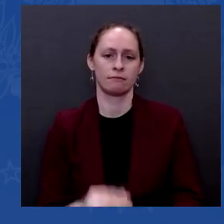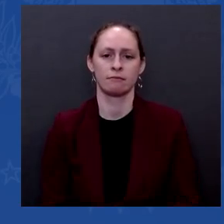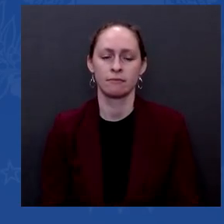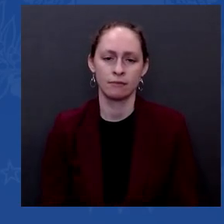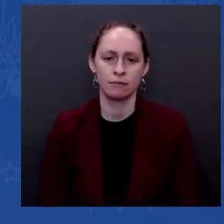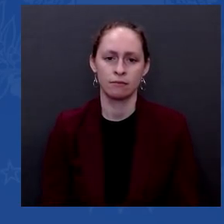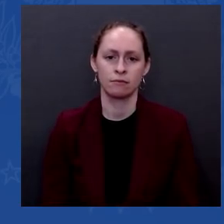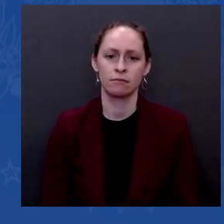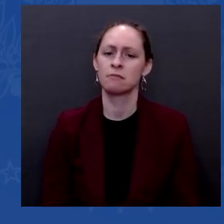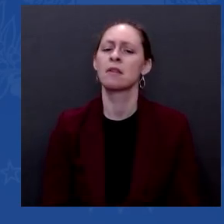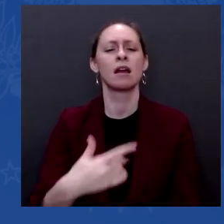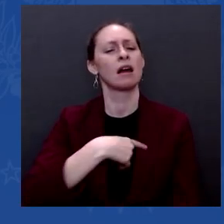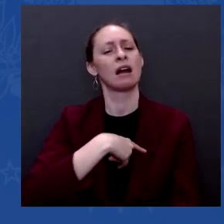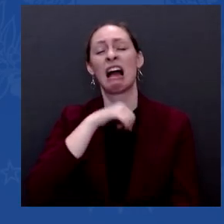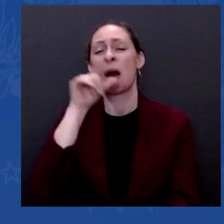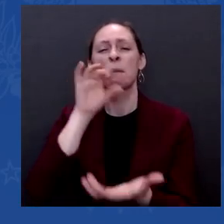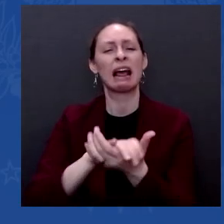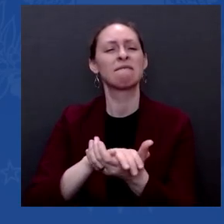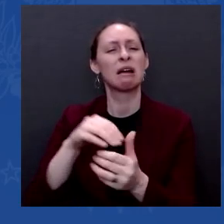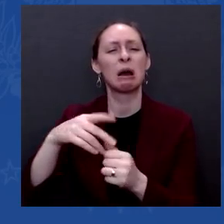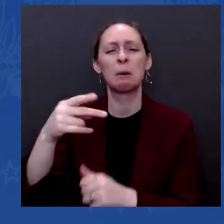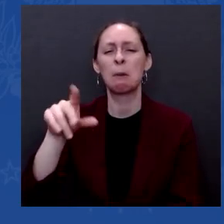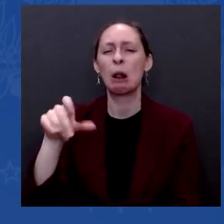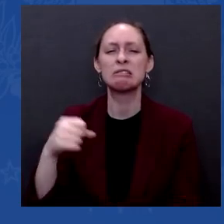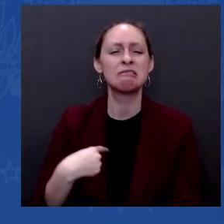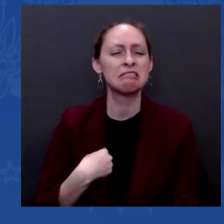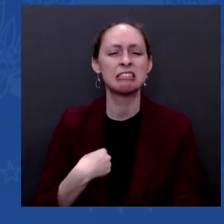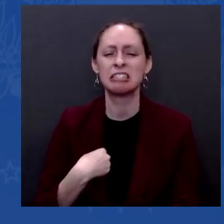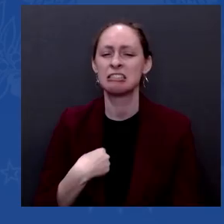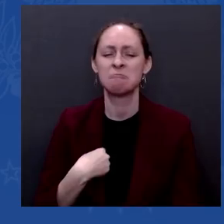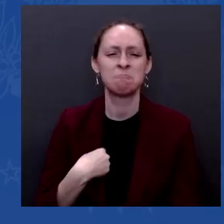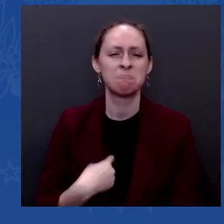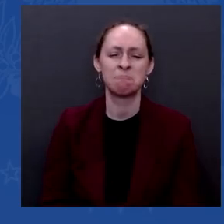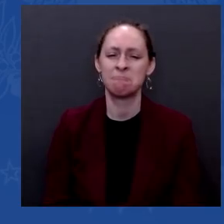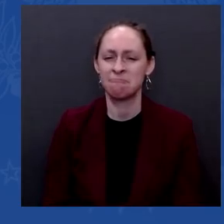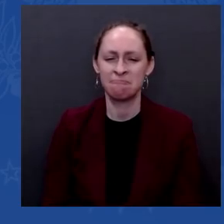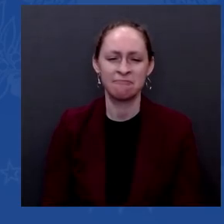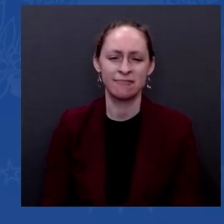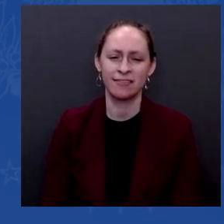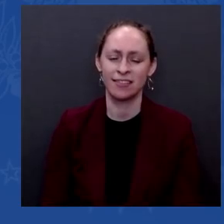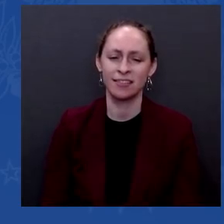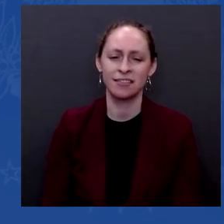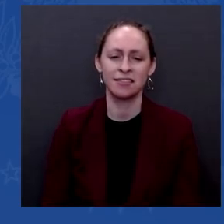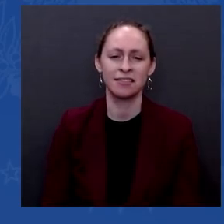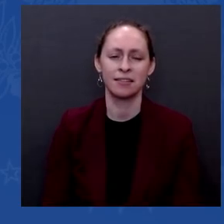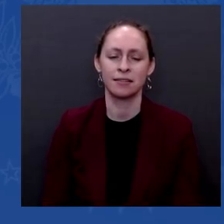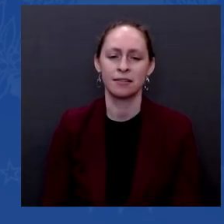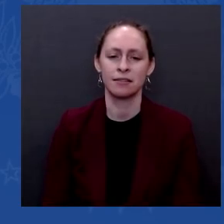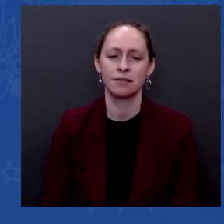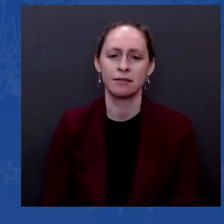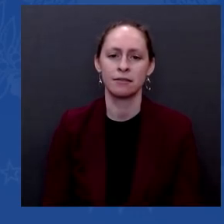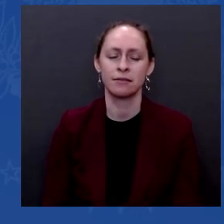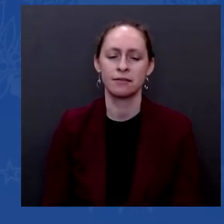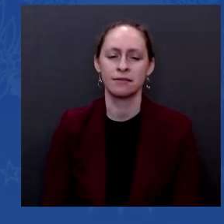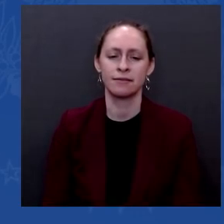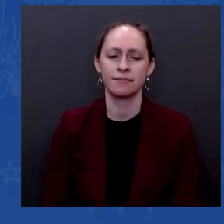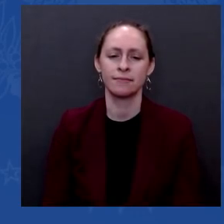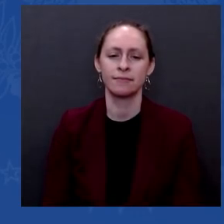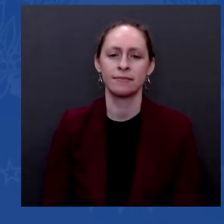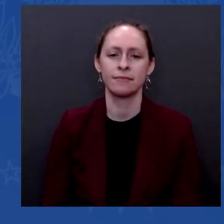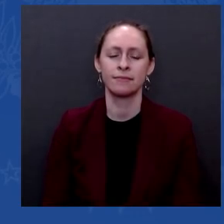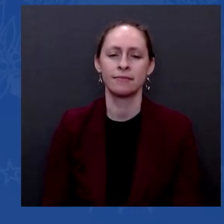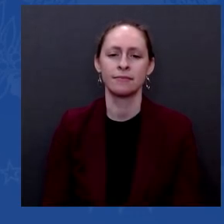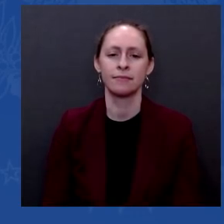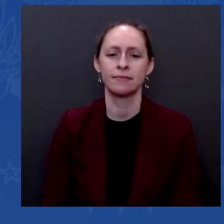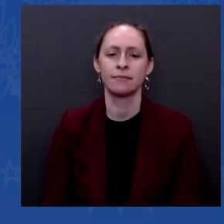Well, why don't you just go down the road there. The Thank you, Mr. President. To follow up on some of the questions about the vaccination program, you've given dozens of speeches this year